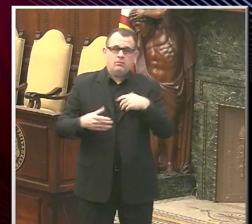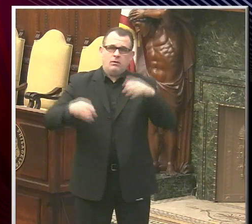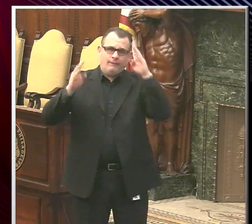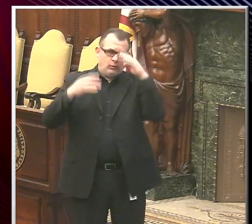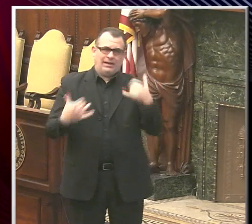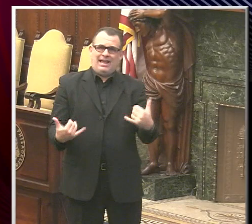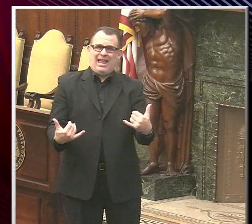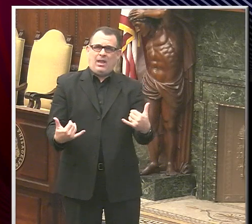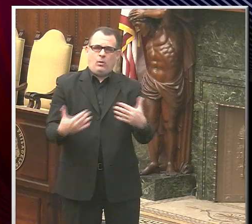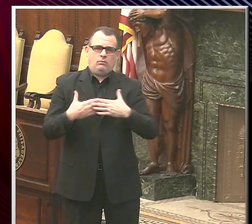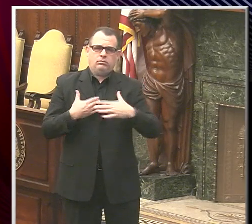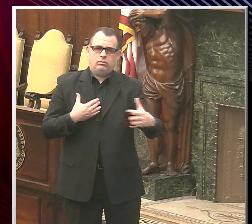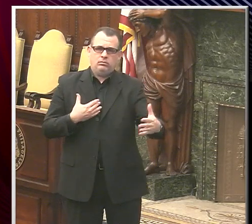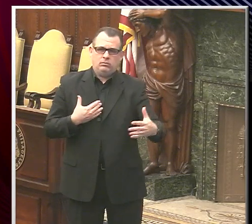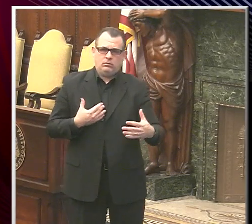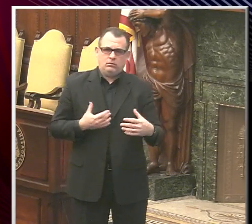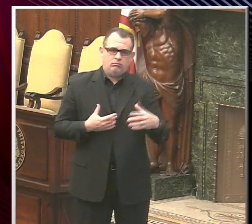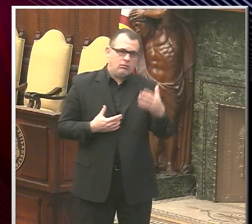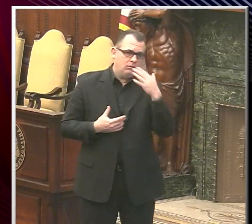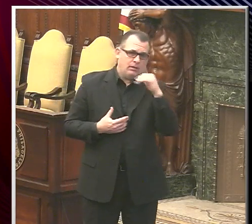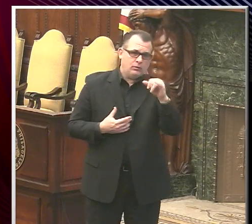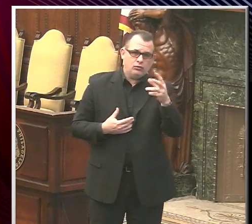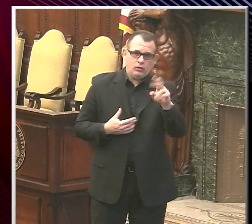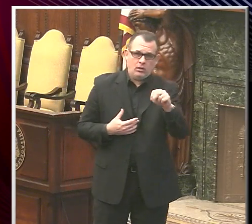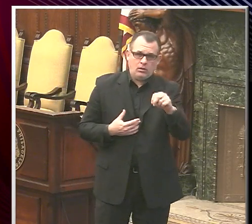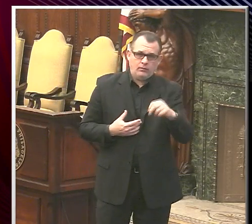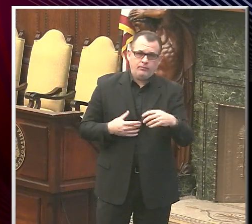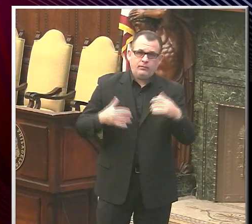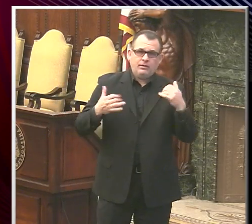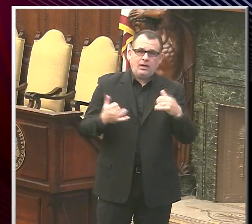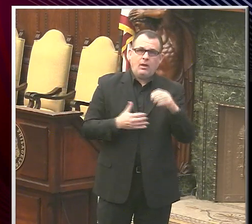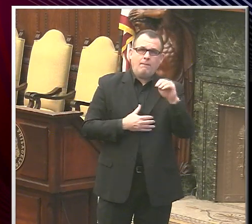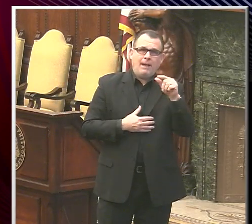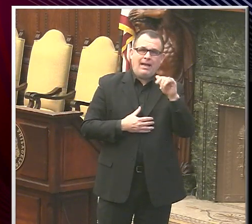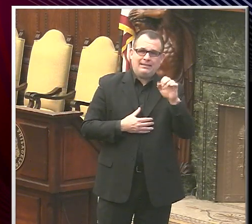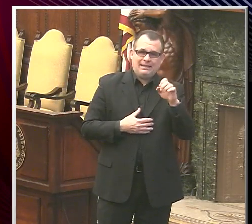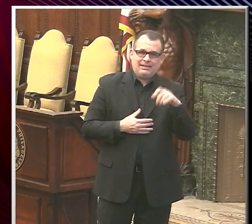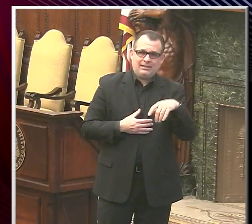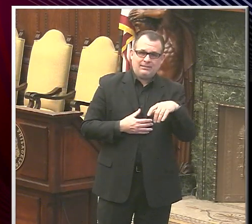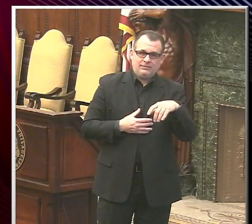All right. Thank you, Sean. Let's go now to Maggie Kent of 6ABC.